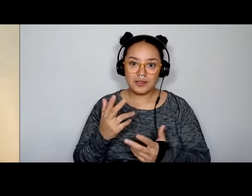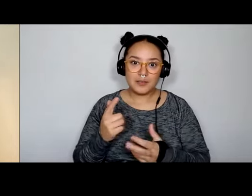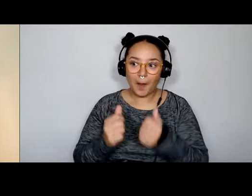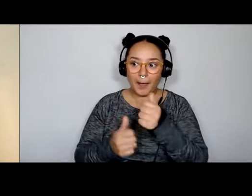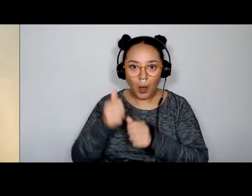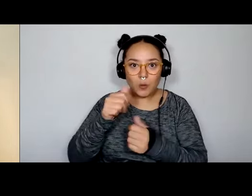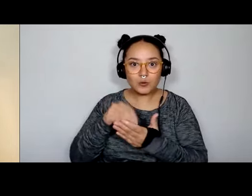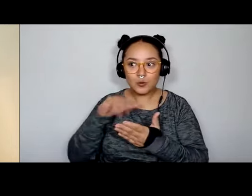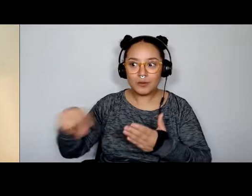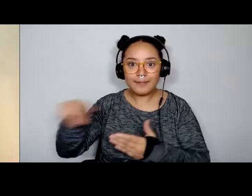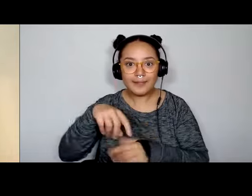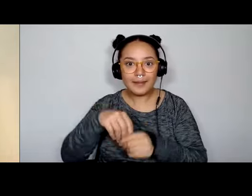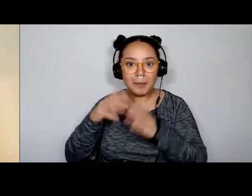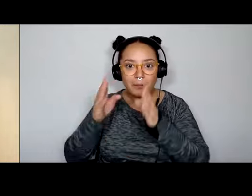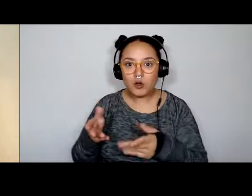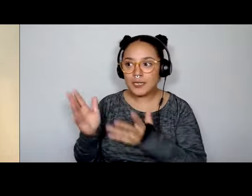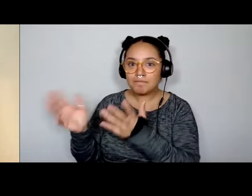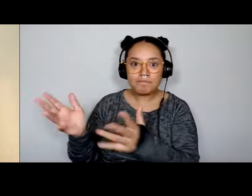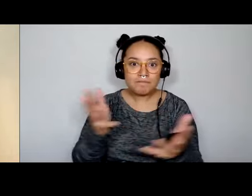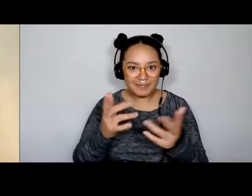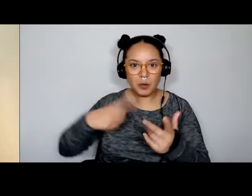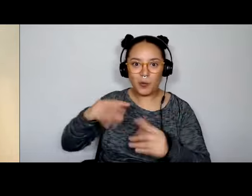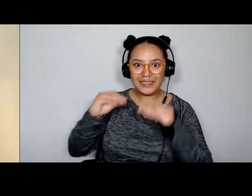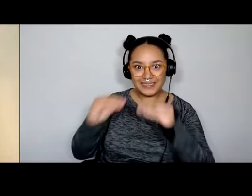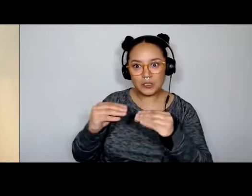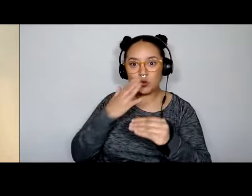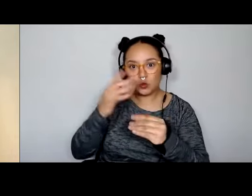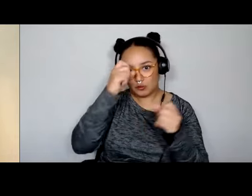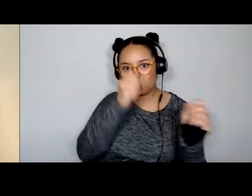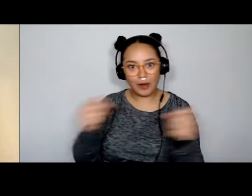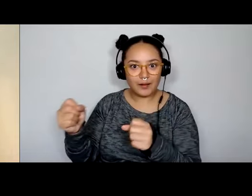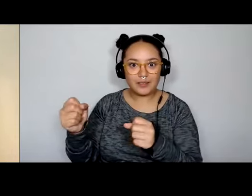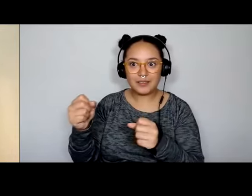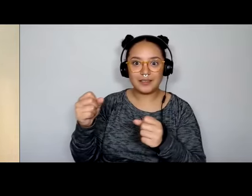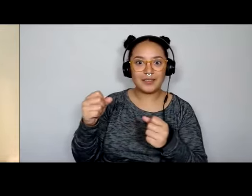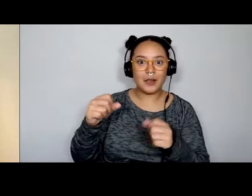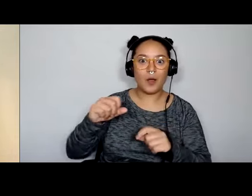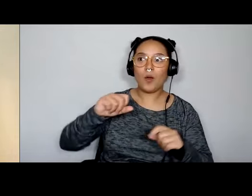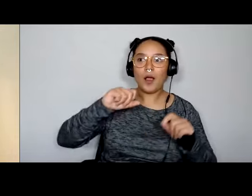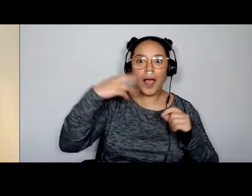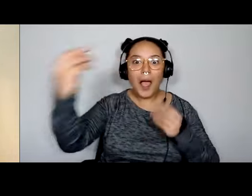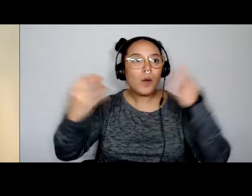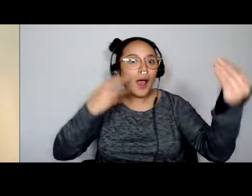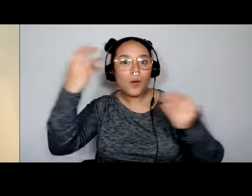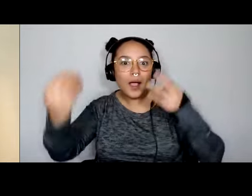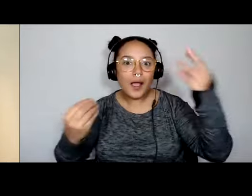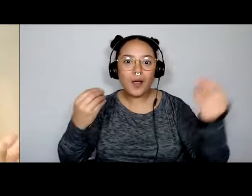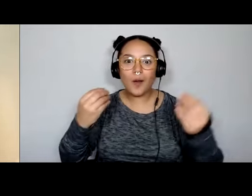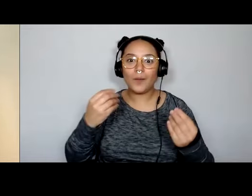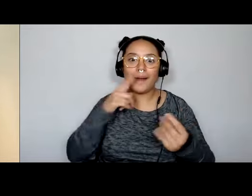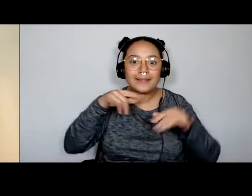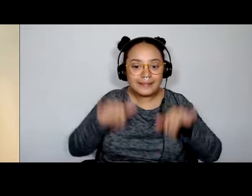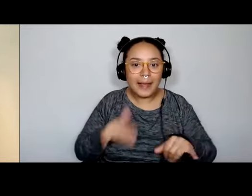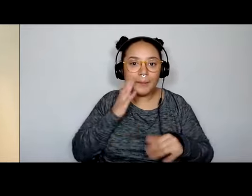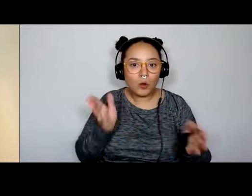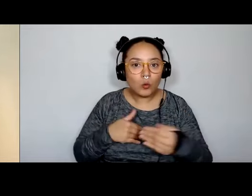have conversations and we teach that as a methodology here, as part of the design methodology, getting off campus, getting out of a room and going